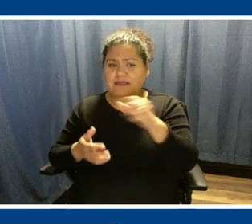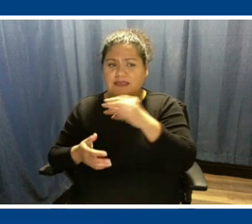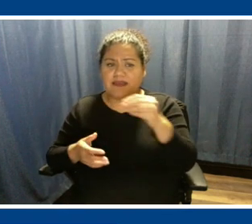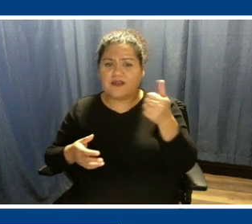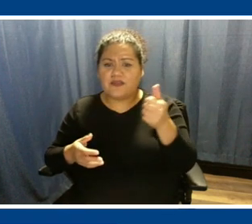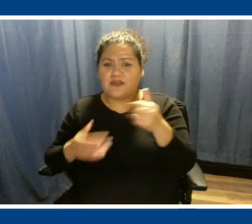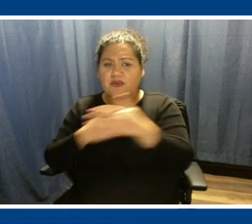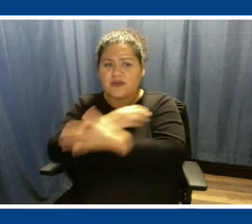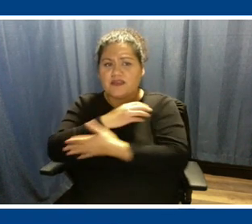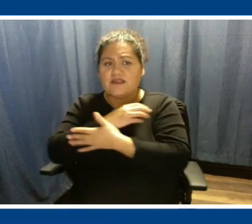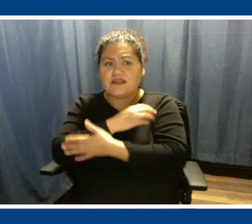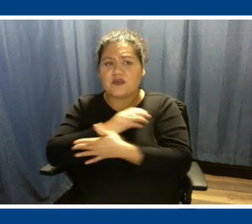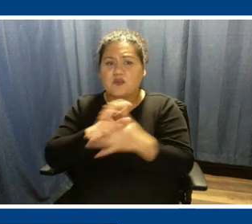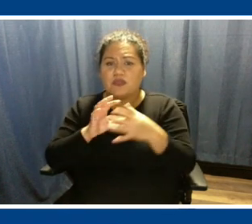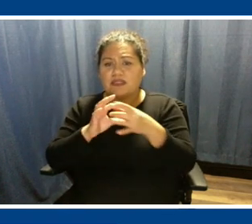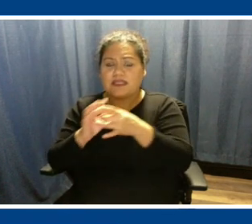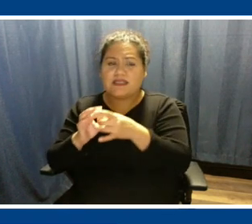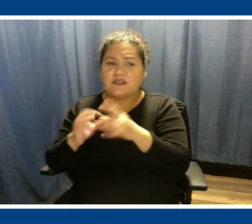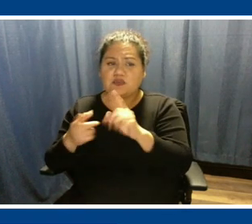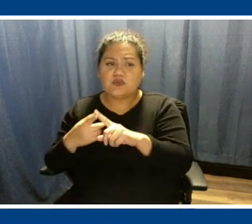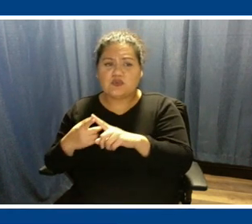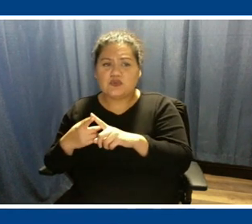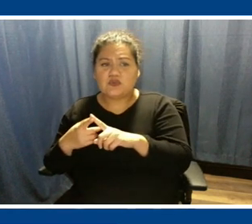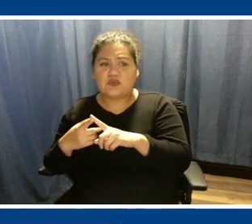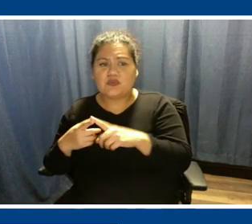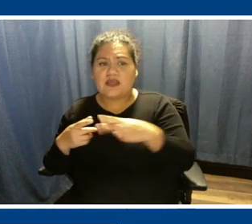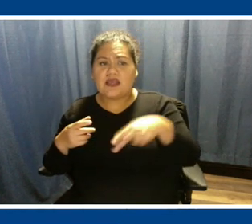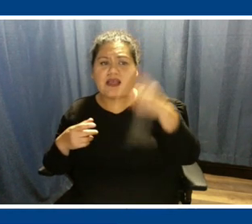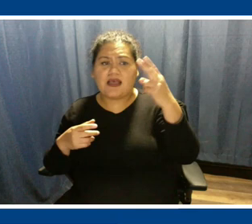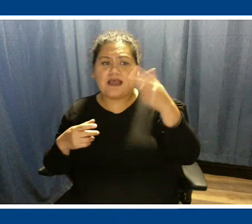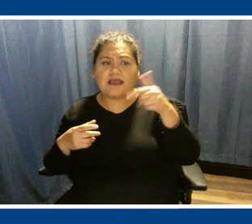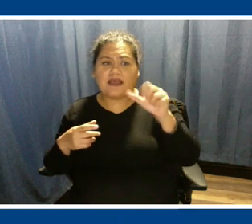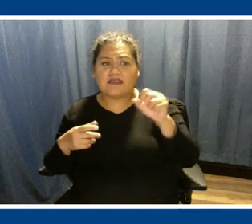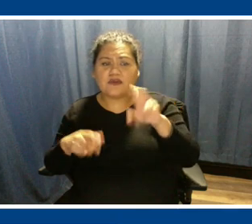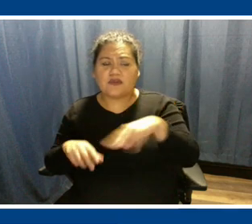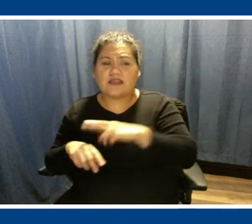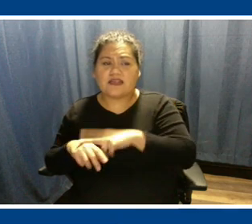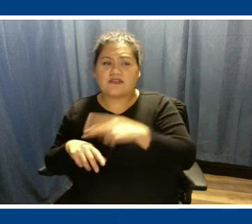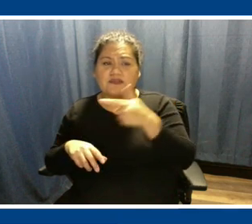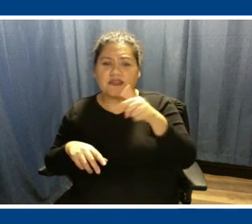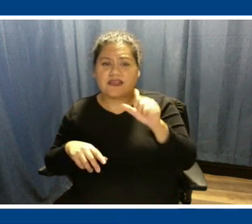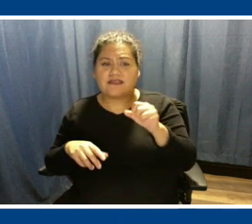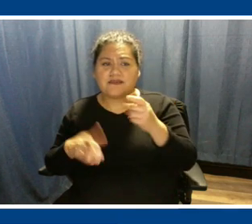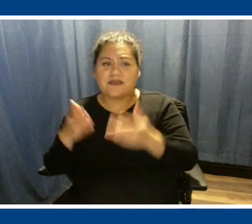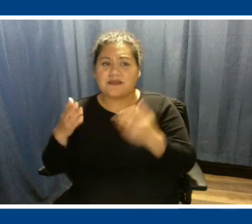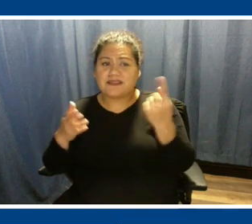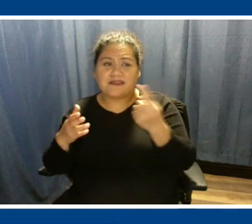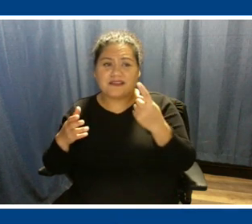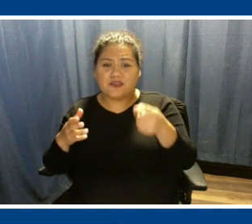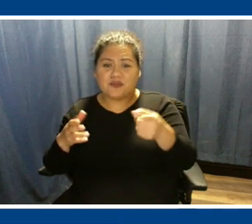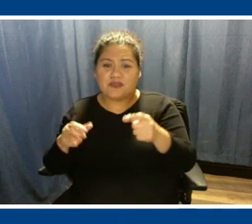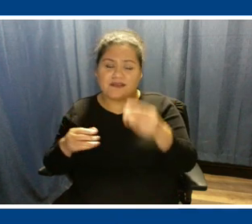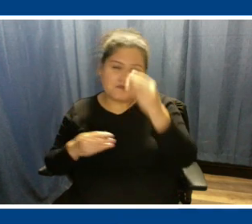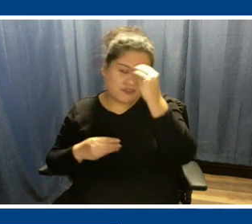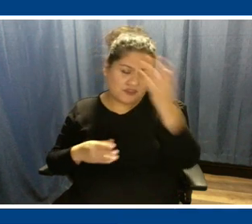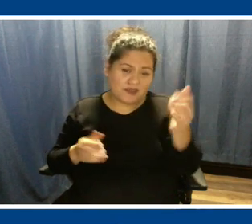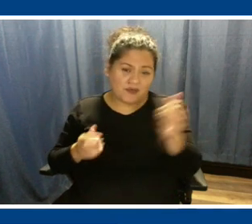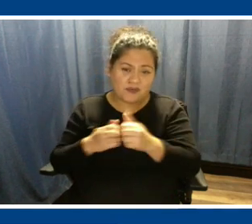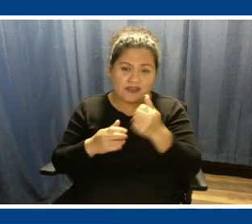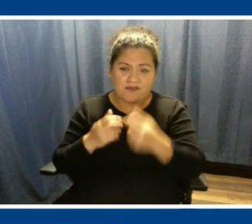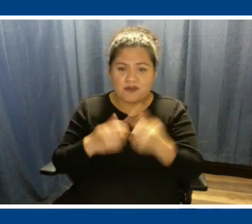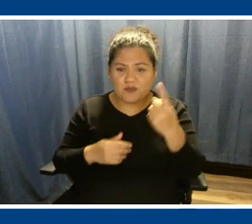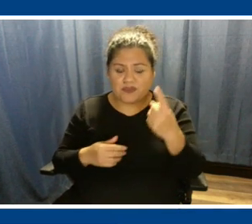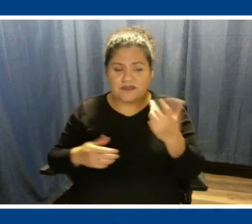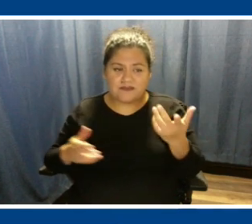related to even high gas, natural gas pricing, maybe that's something you can share with everyone, Corey, as well as